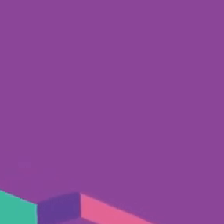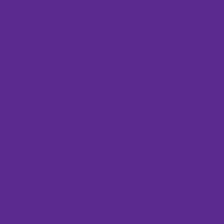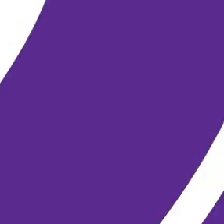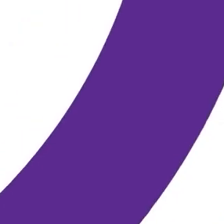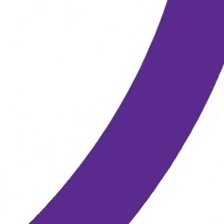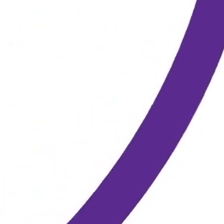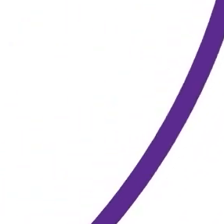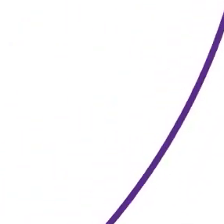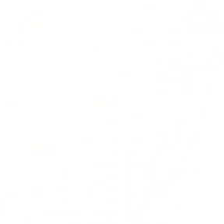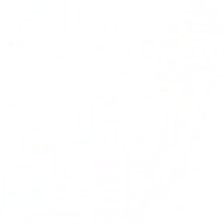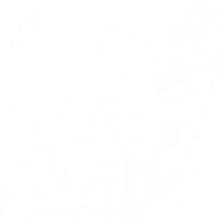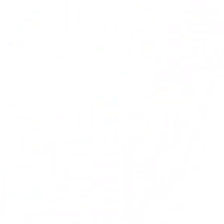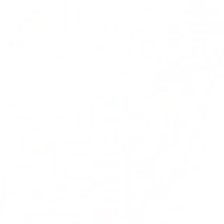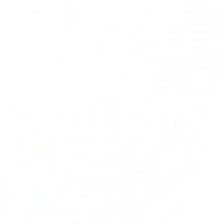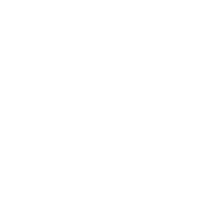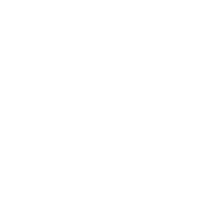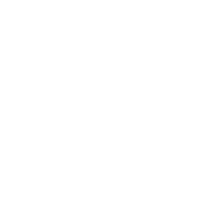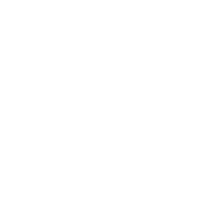We'll see you next time.